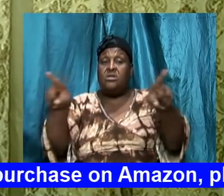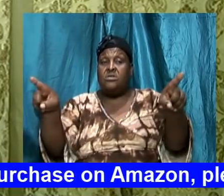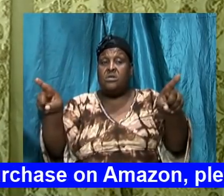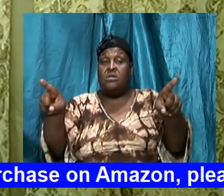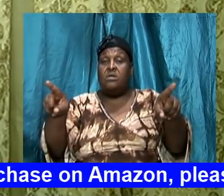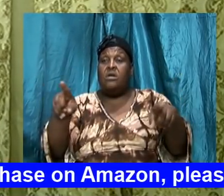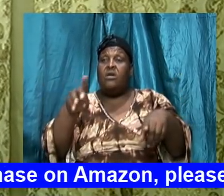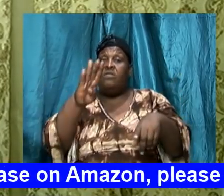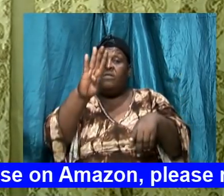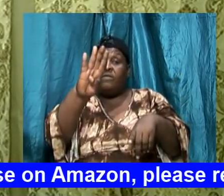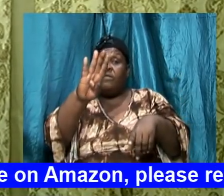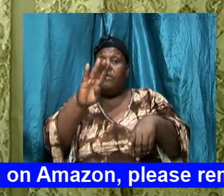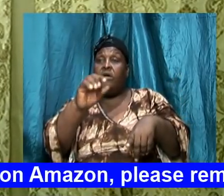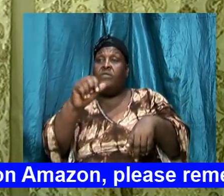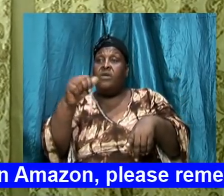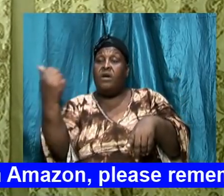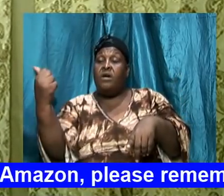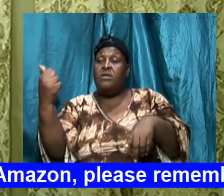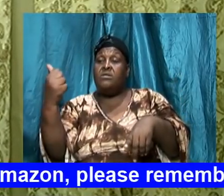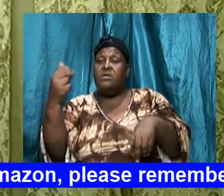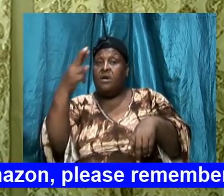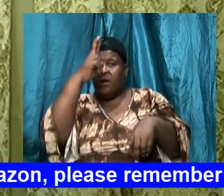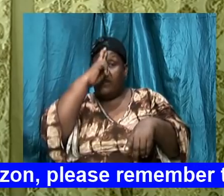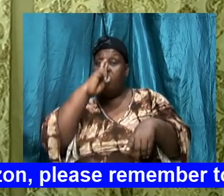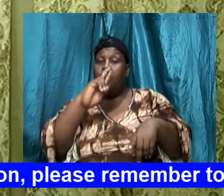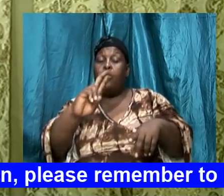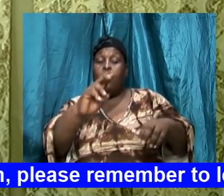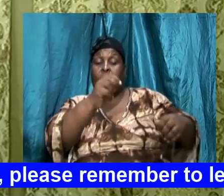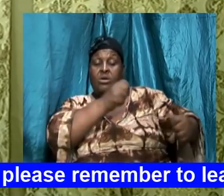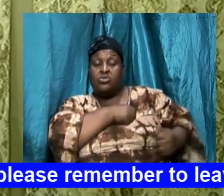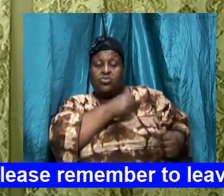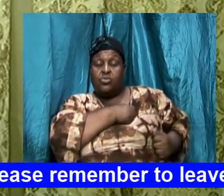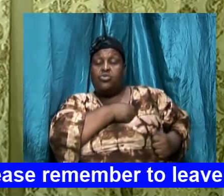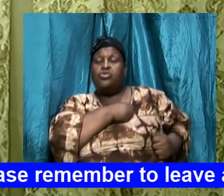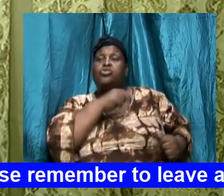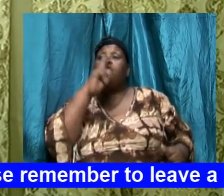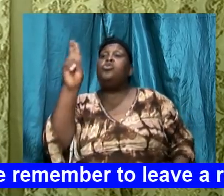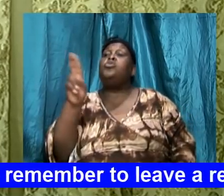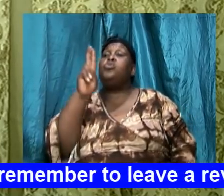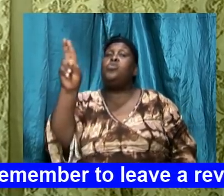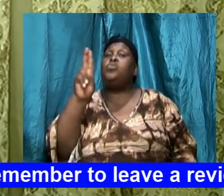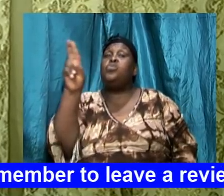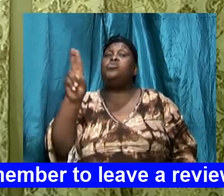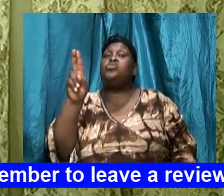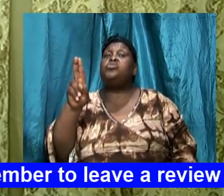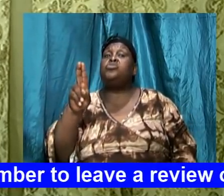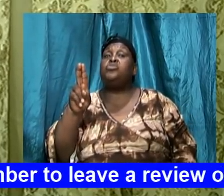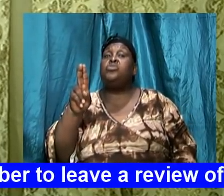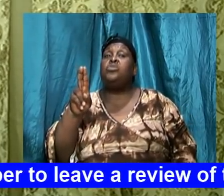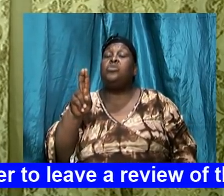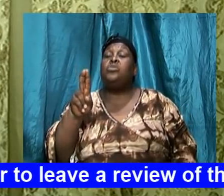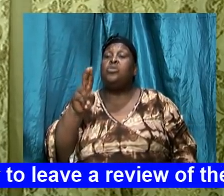others that the Roman soldiers used the Roman soldiers used five different swords